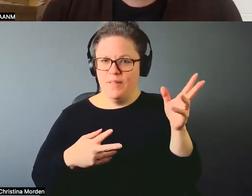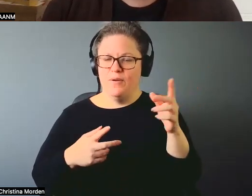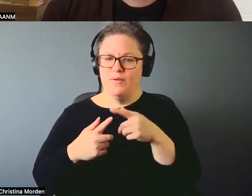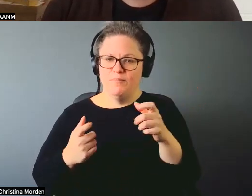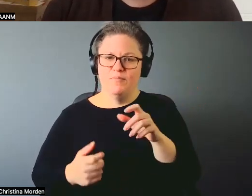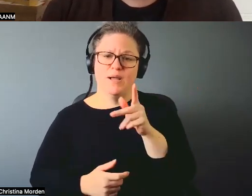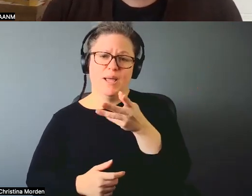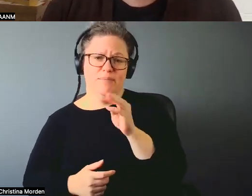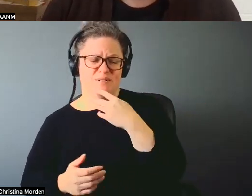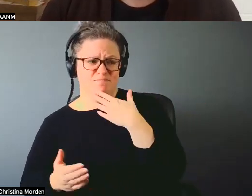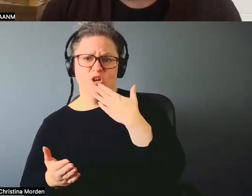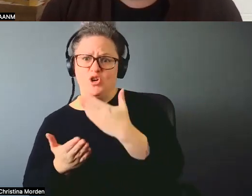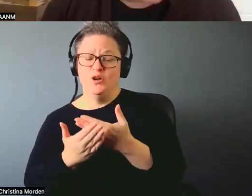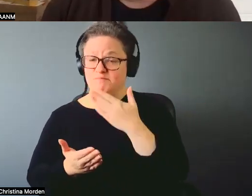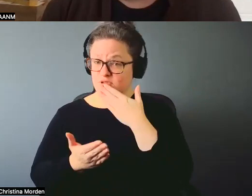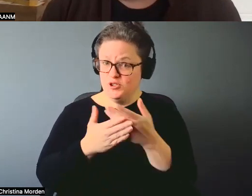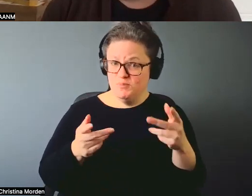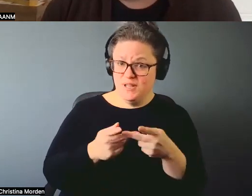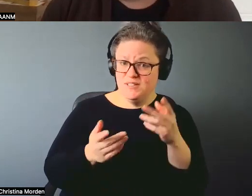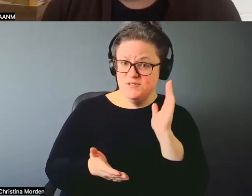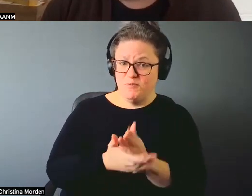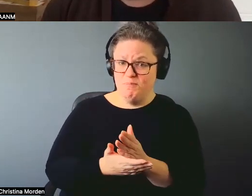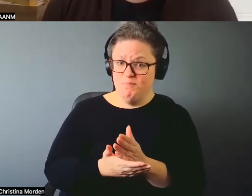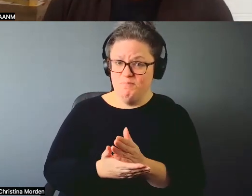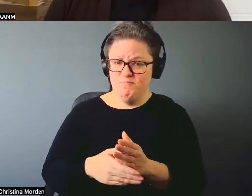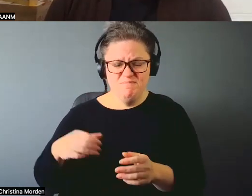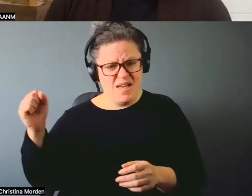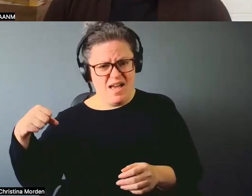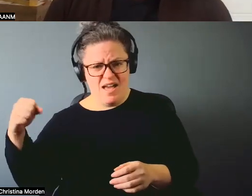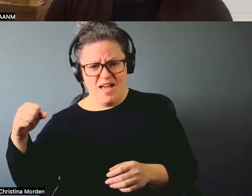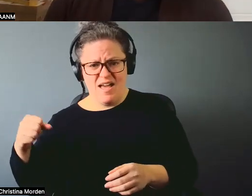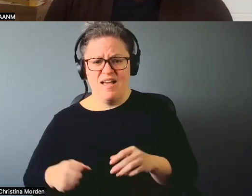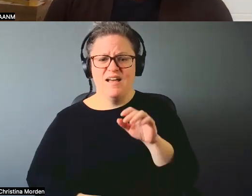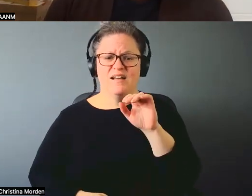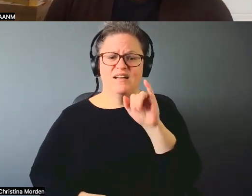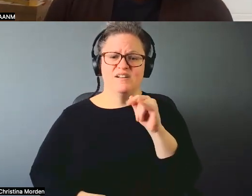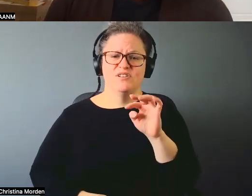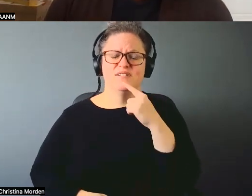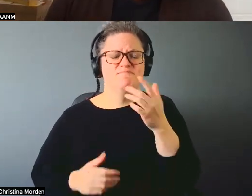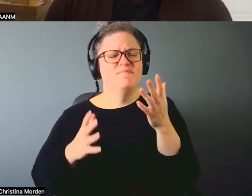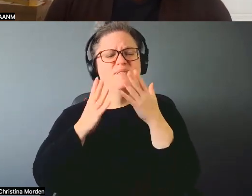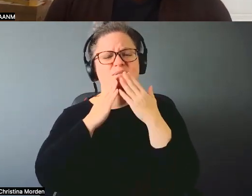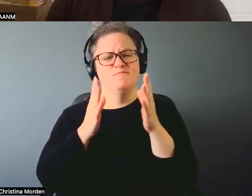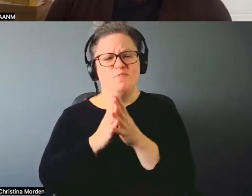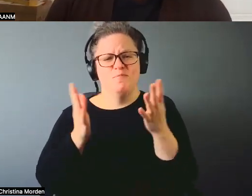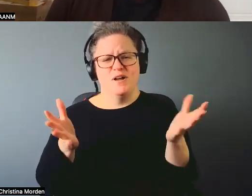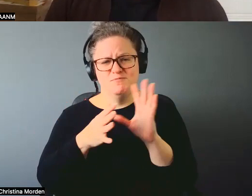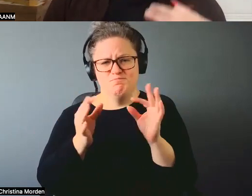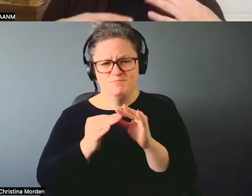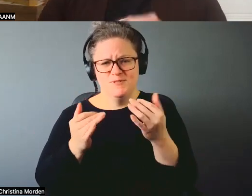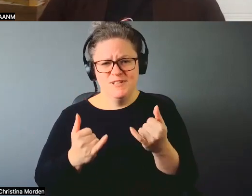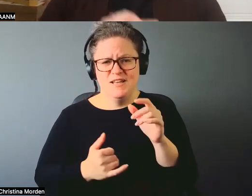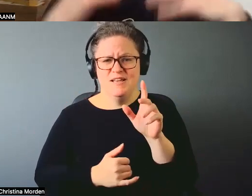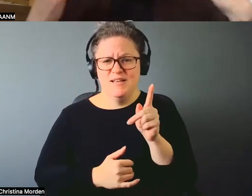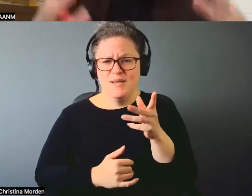good. Is this good? Yeah. Yeah. Thank you so much for speaking with us today, Kim. It was so great to hear